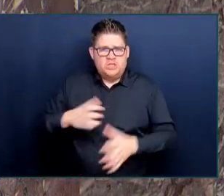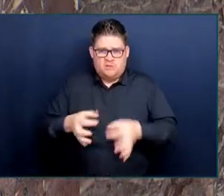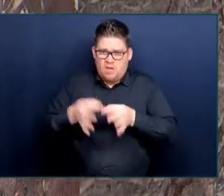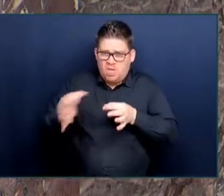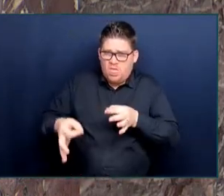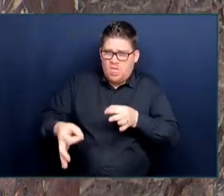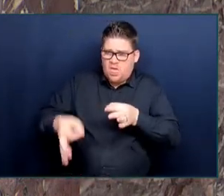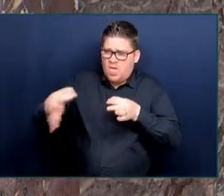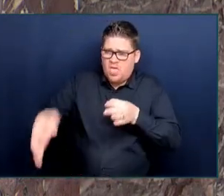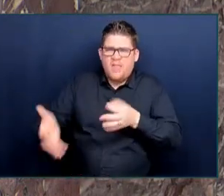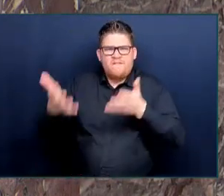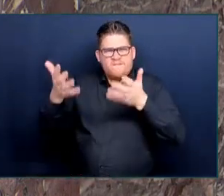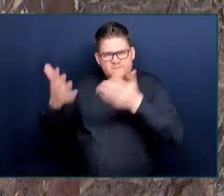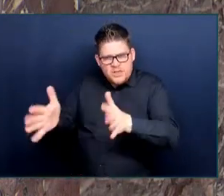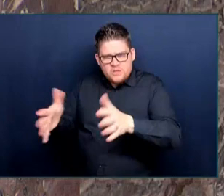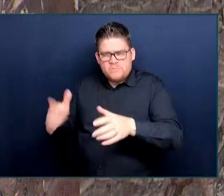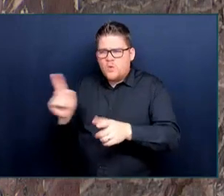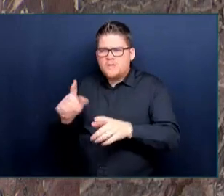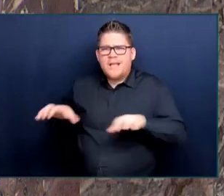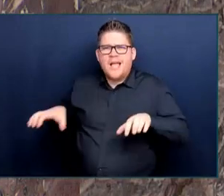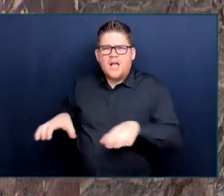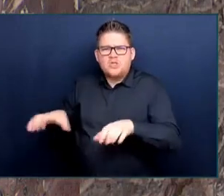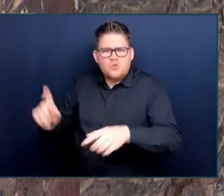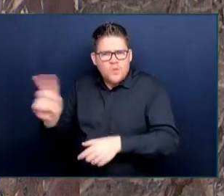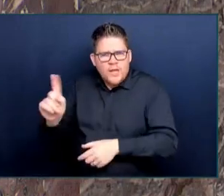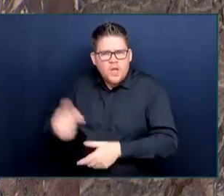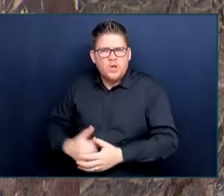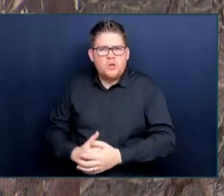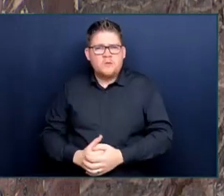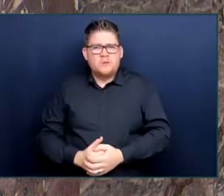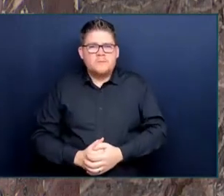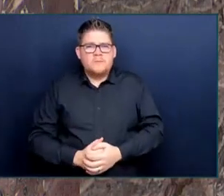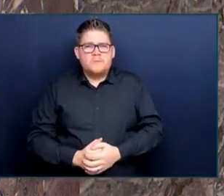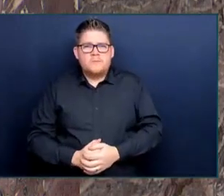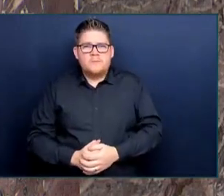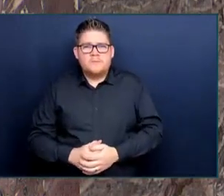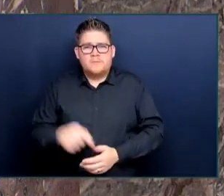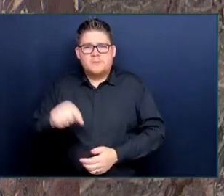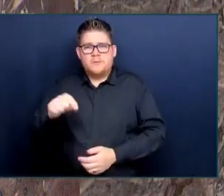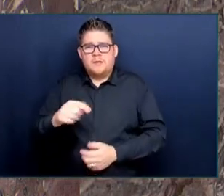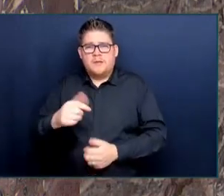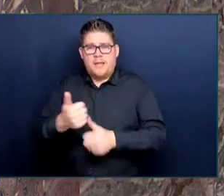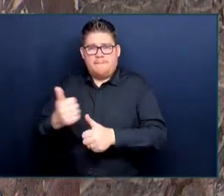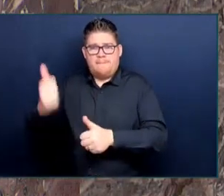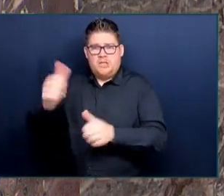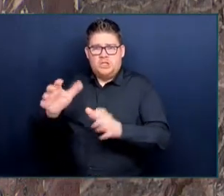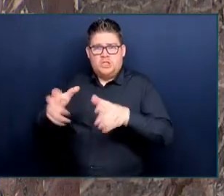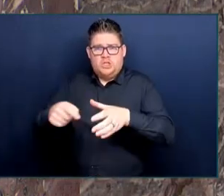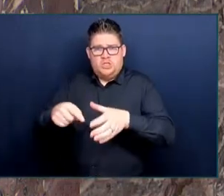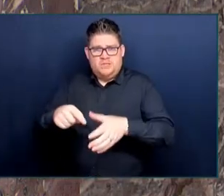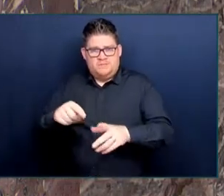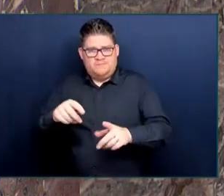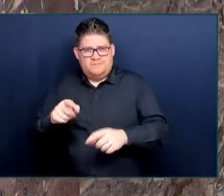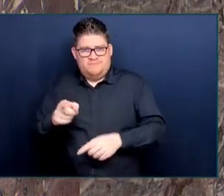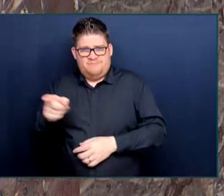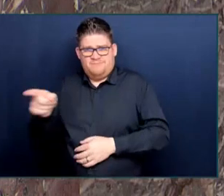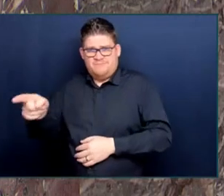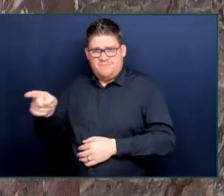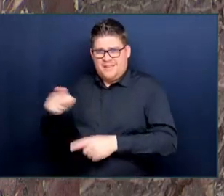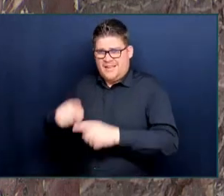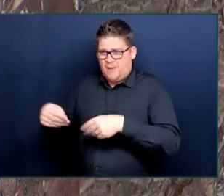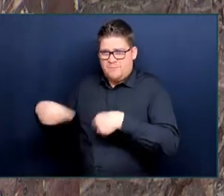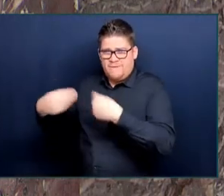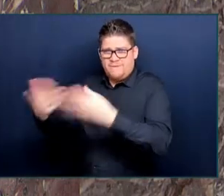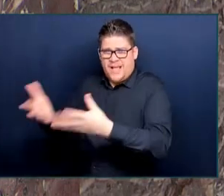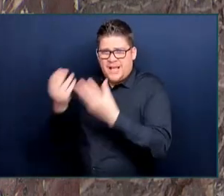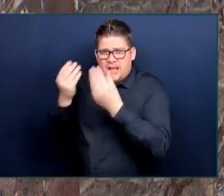action, saying, I quote, the Ministry was unable to provide details including when it would